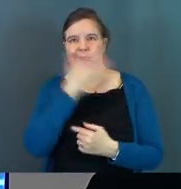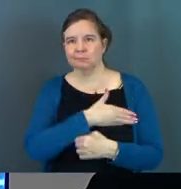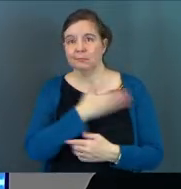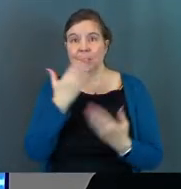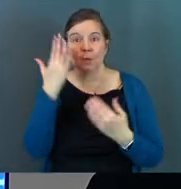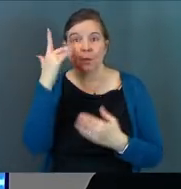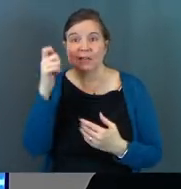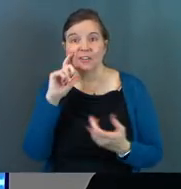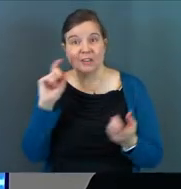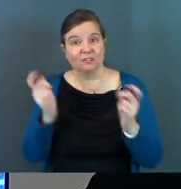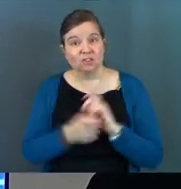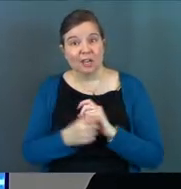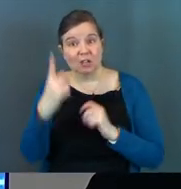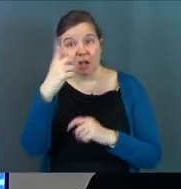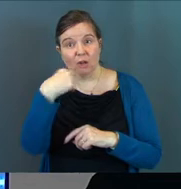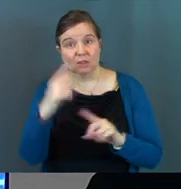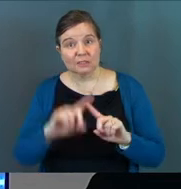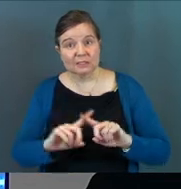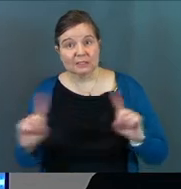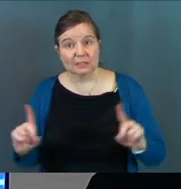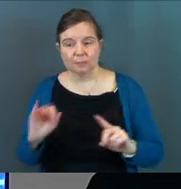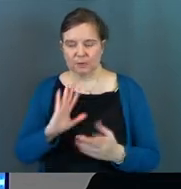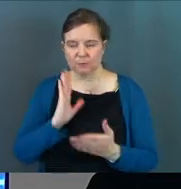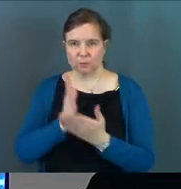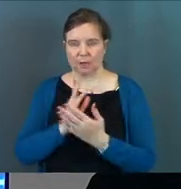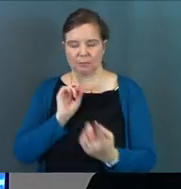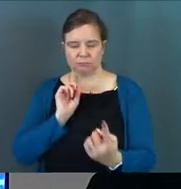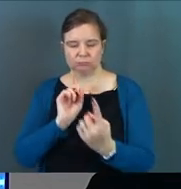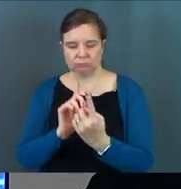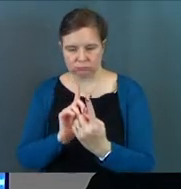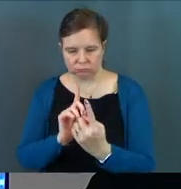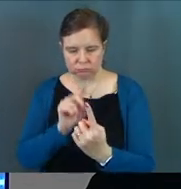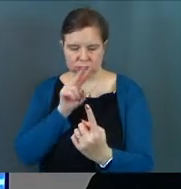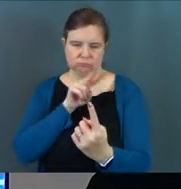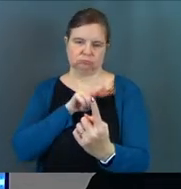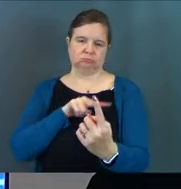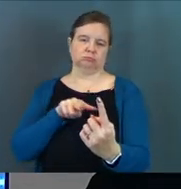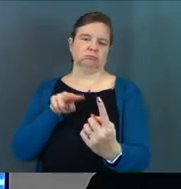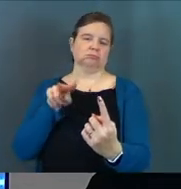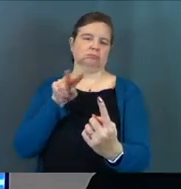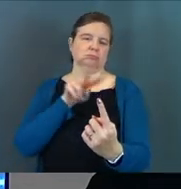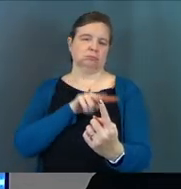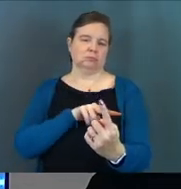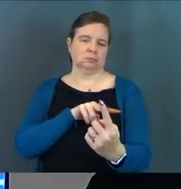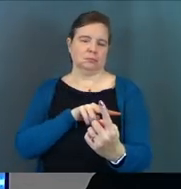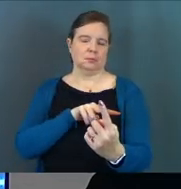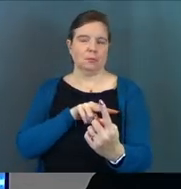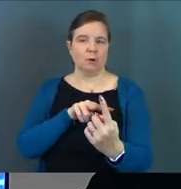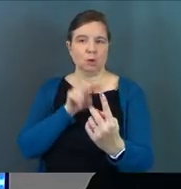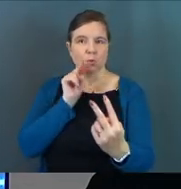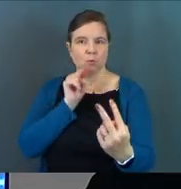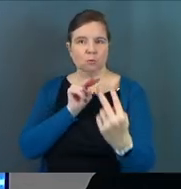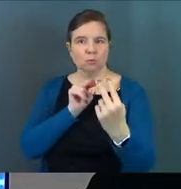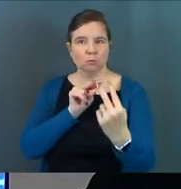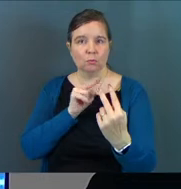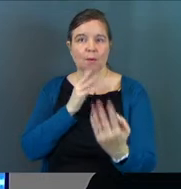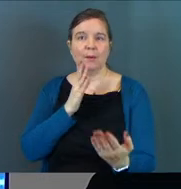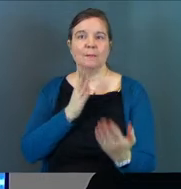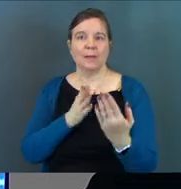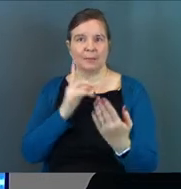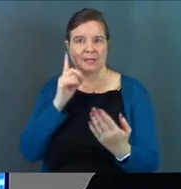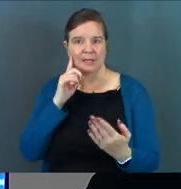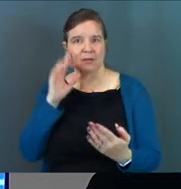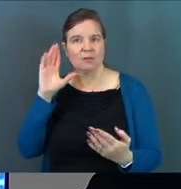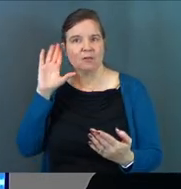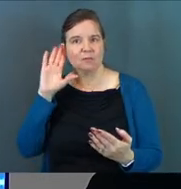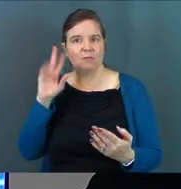crowd because they've changed. But if you stop and you take a good look and you look in their eyes, maybe hear the